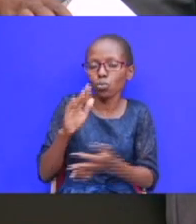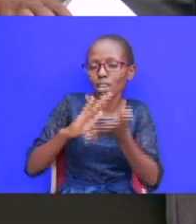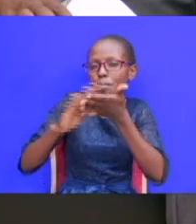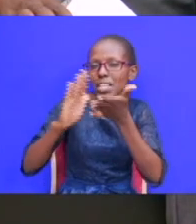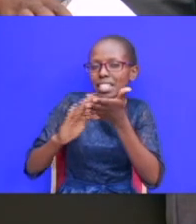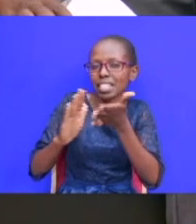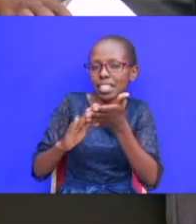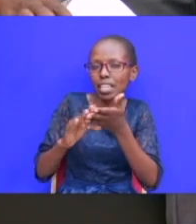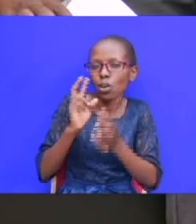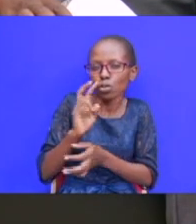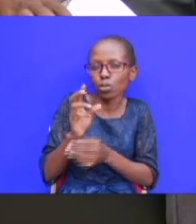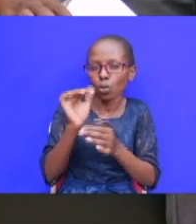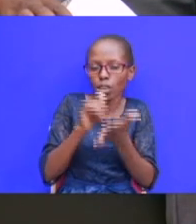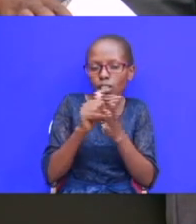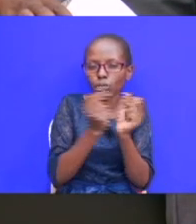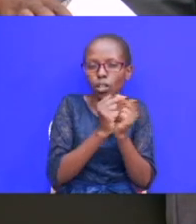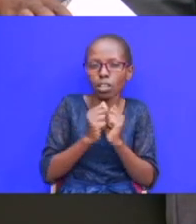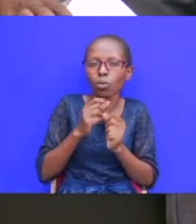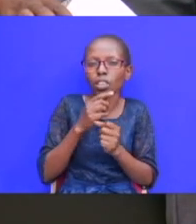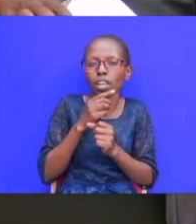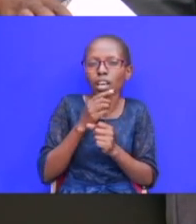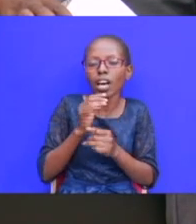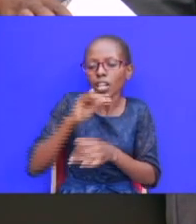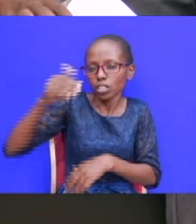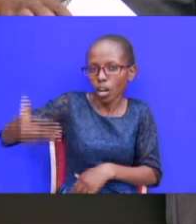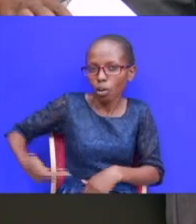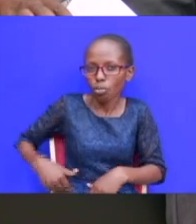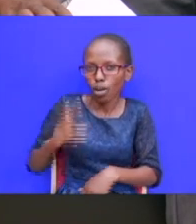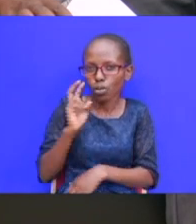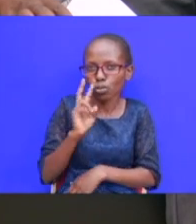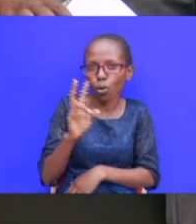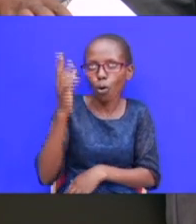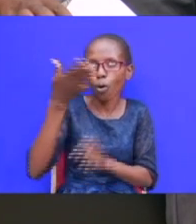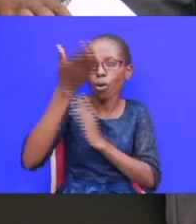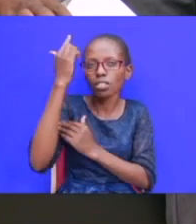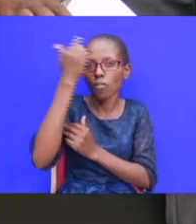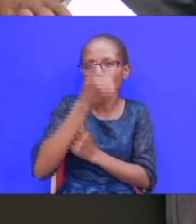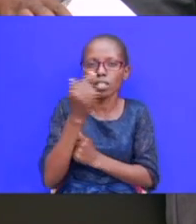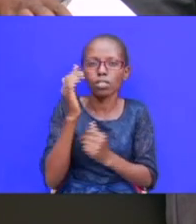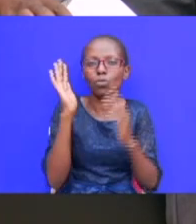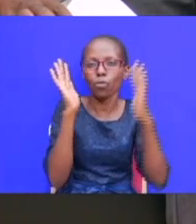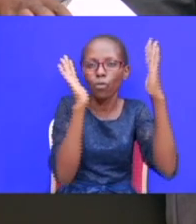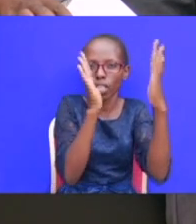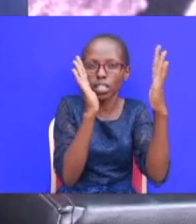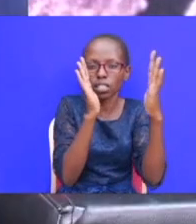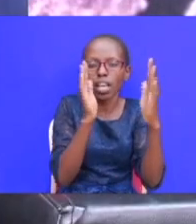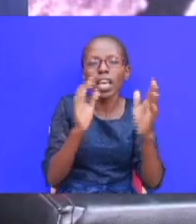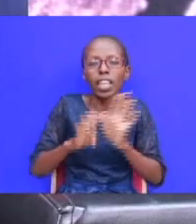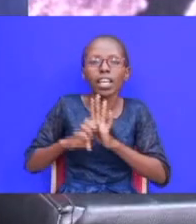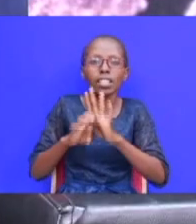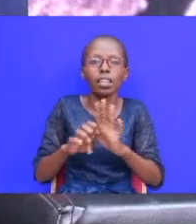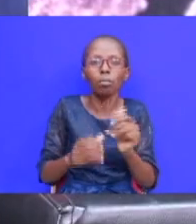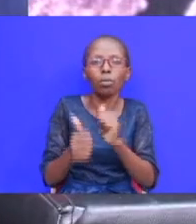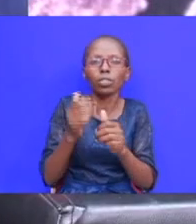we saw that with jacob when he said that he see he saw god face this means character actually we the example we